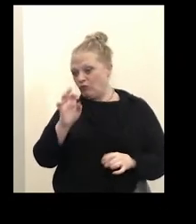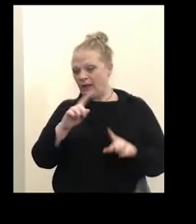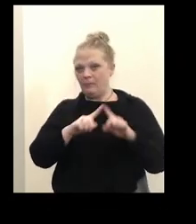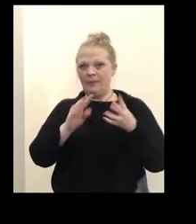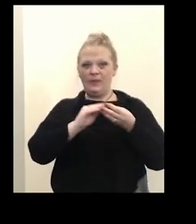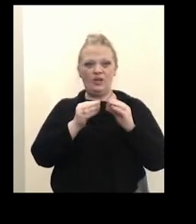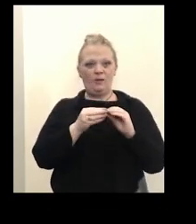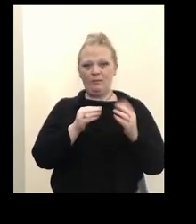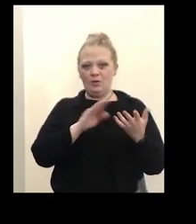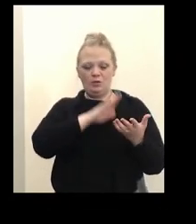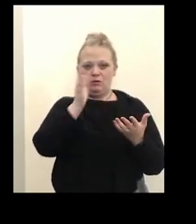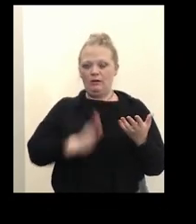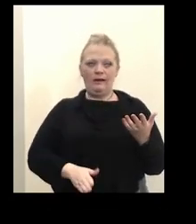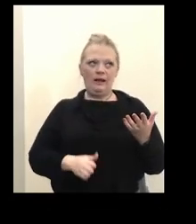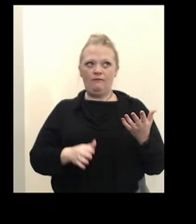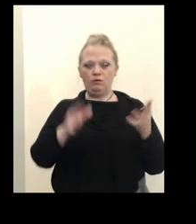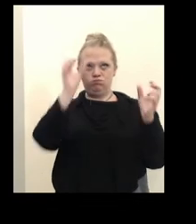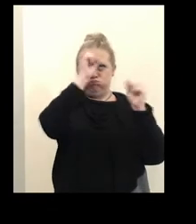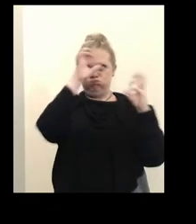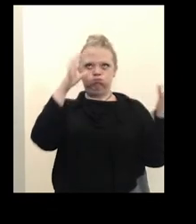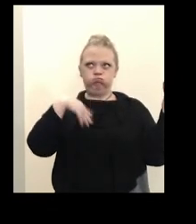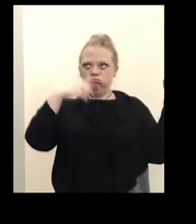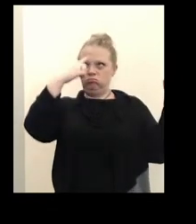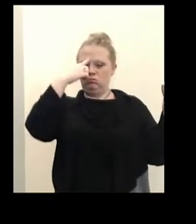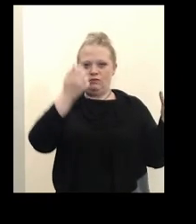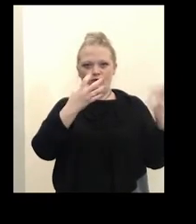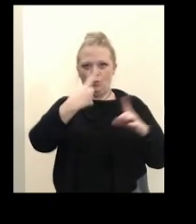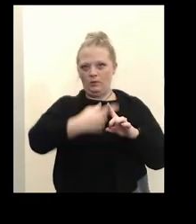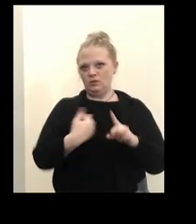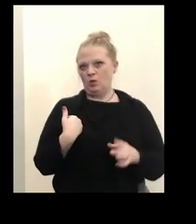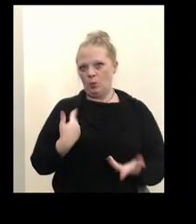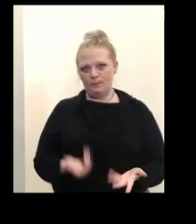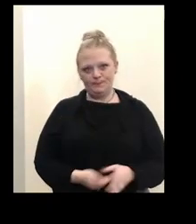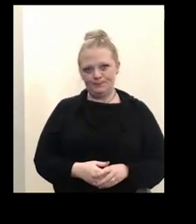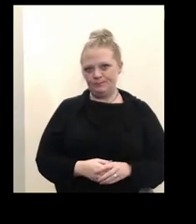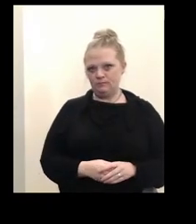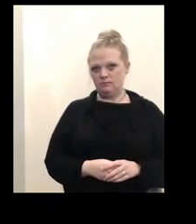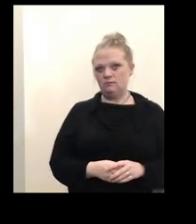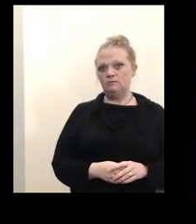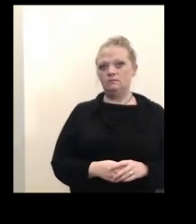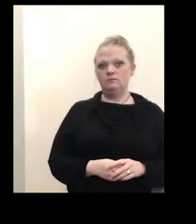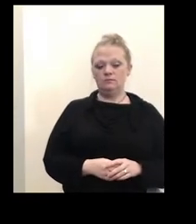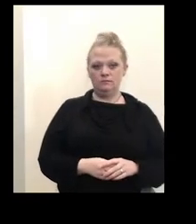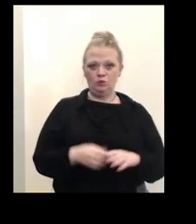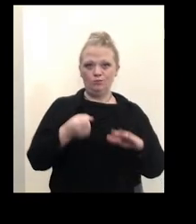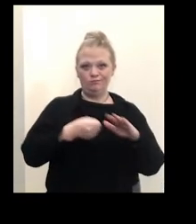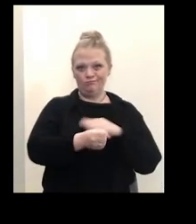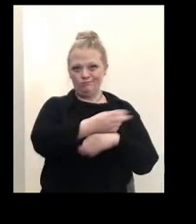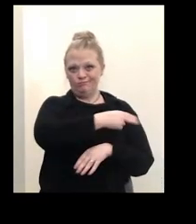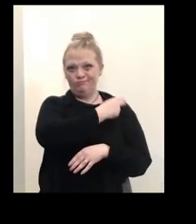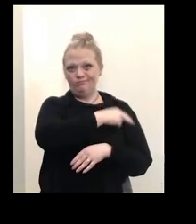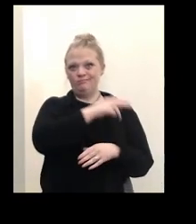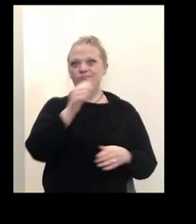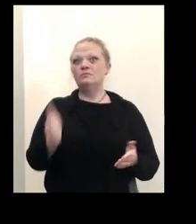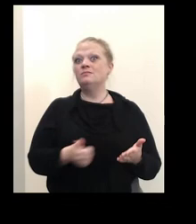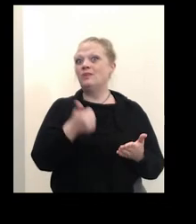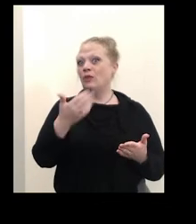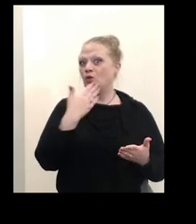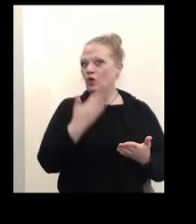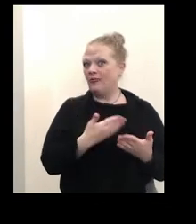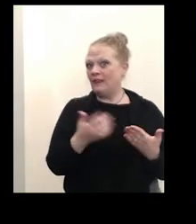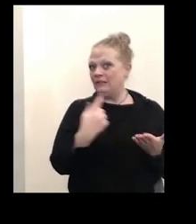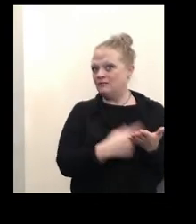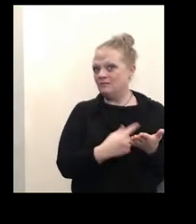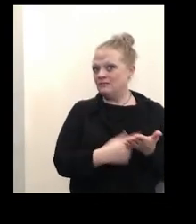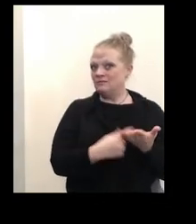have never imagined just a few months ago. So hospitalization, another good thing to talk about. We are seeing a